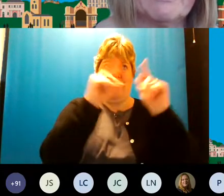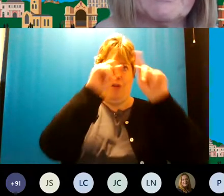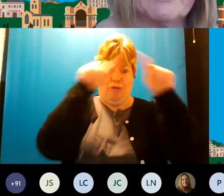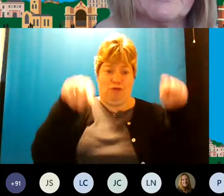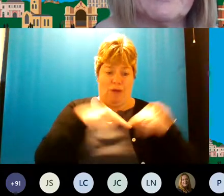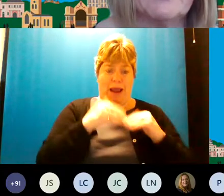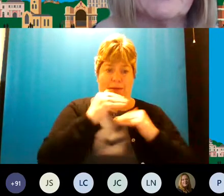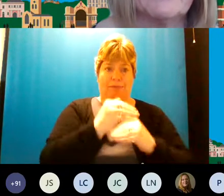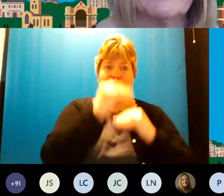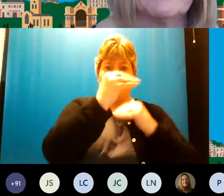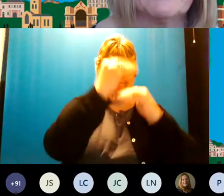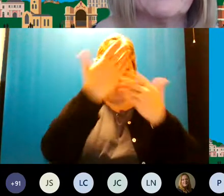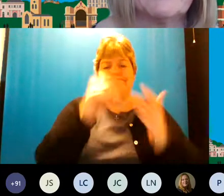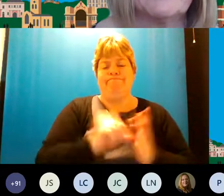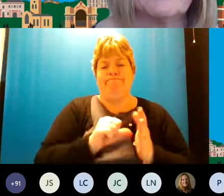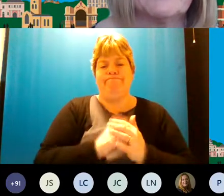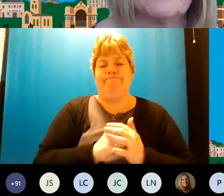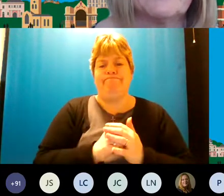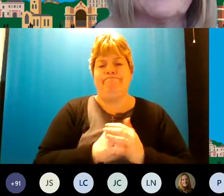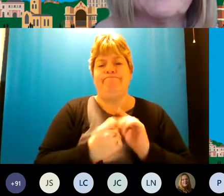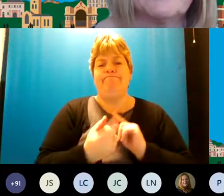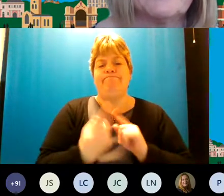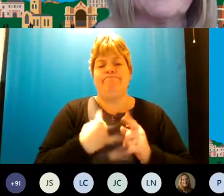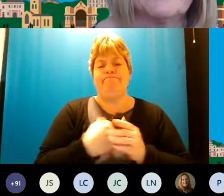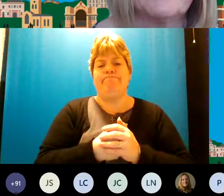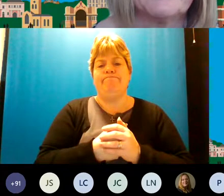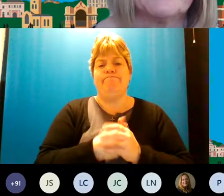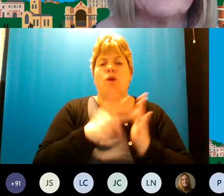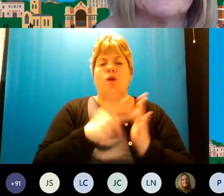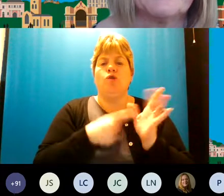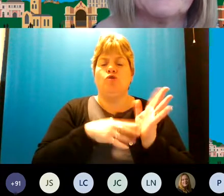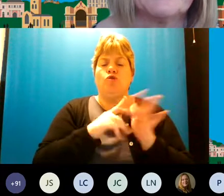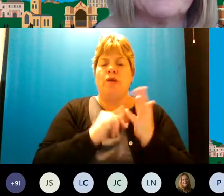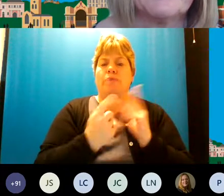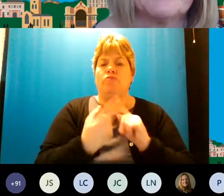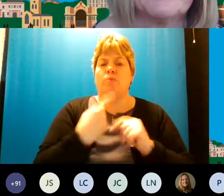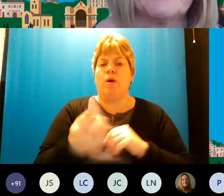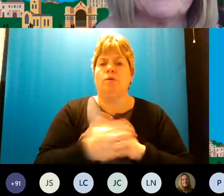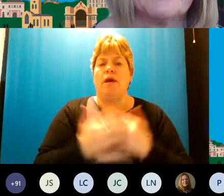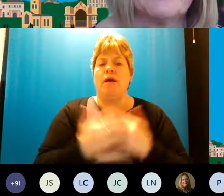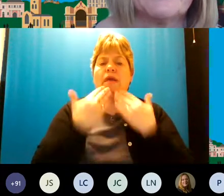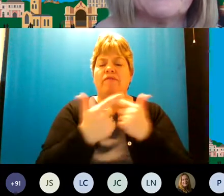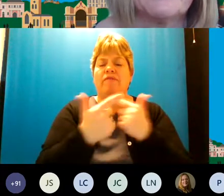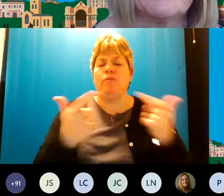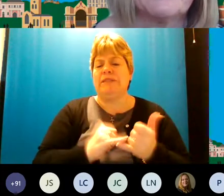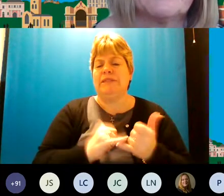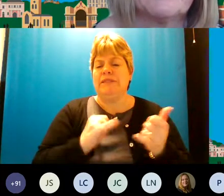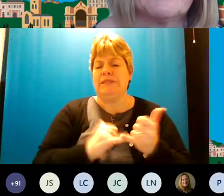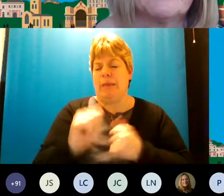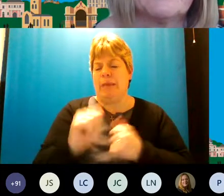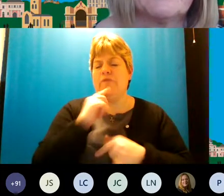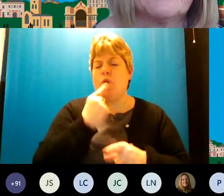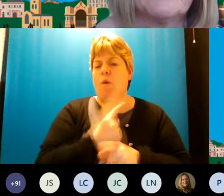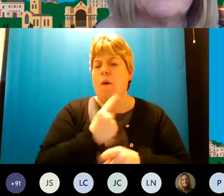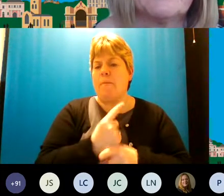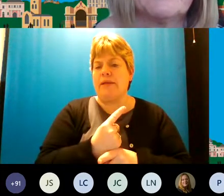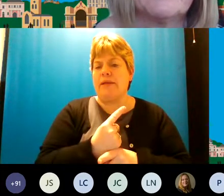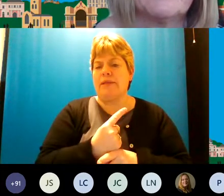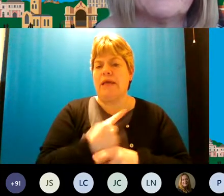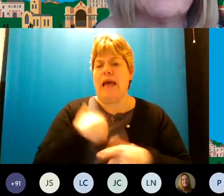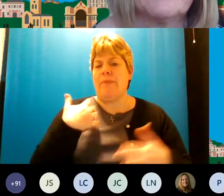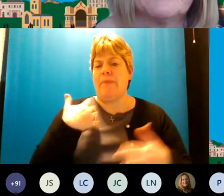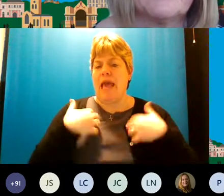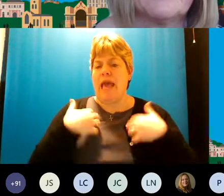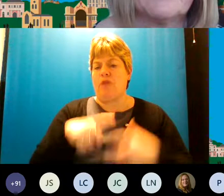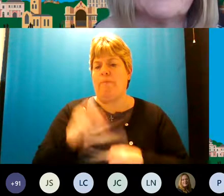okay yeah can i come back on that thank you very much simon for your for your comment and i'd be interested to